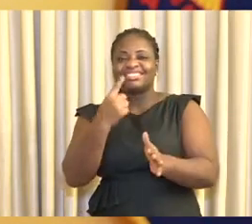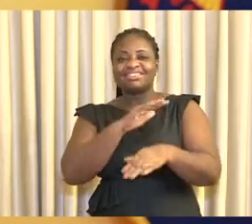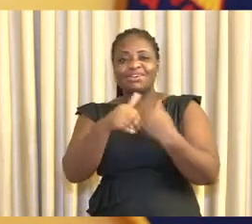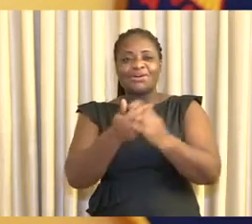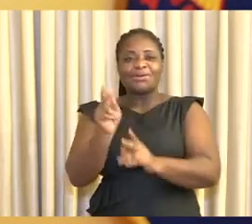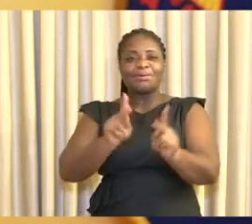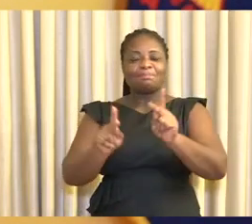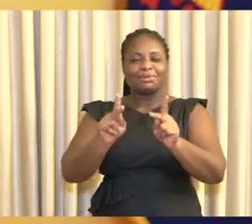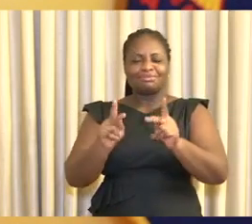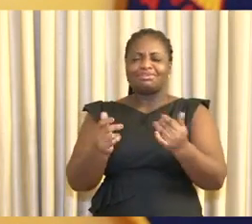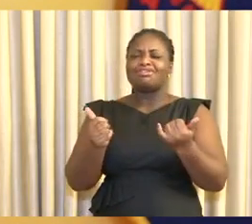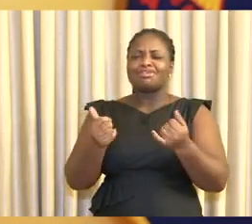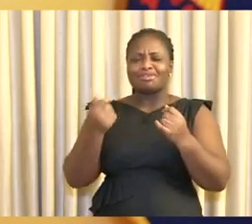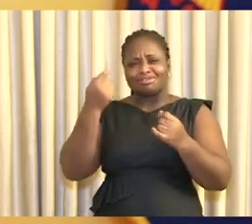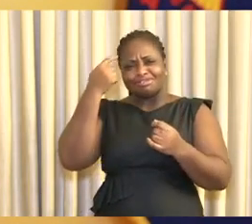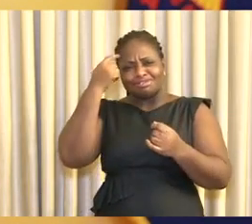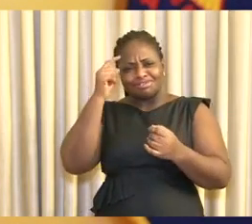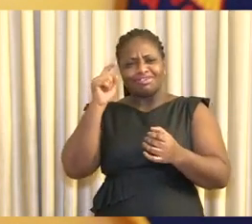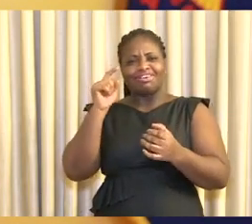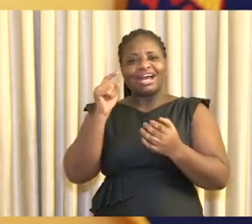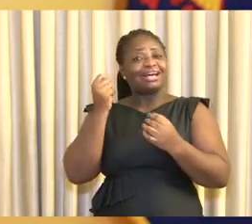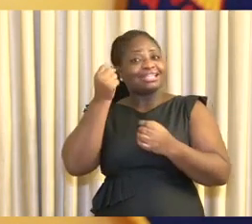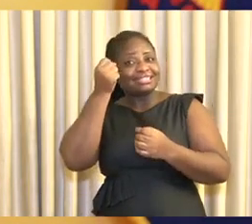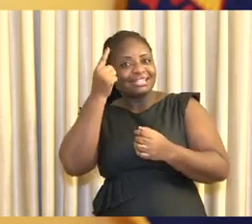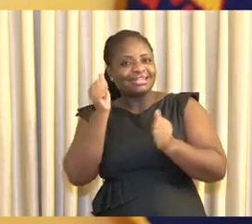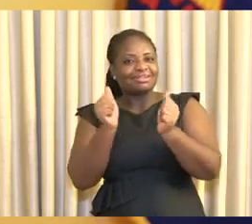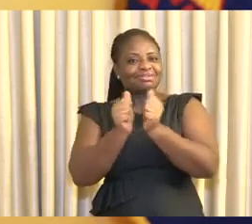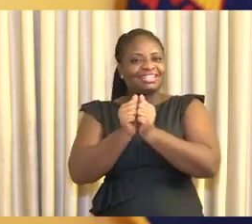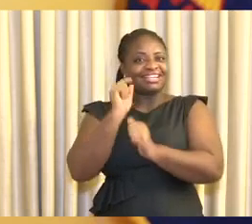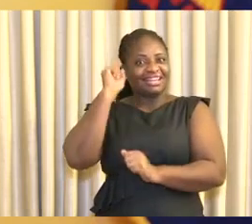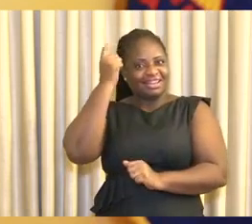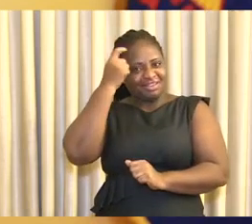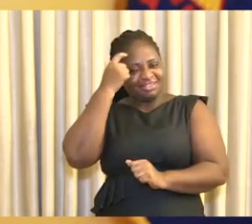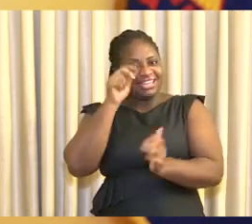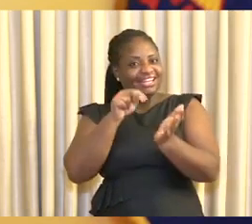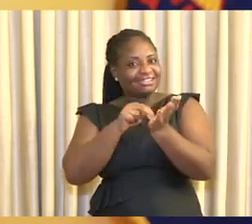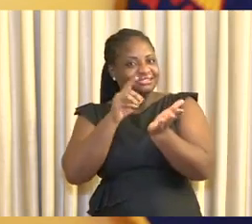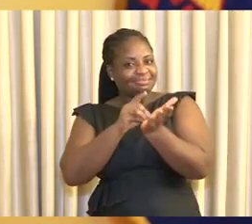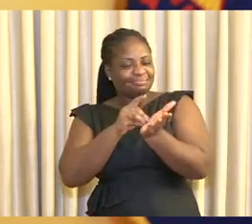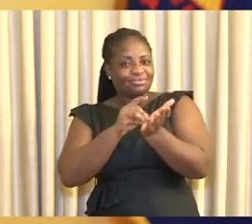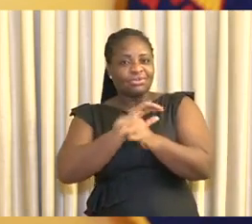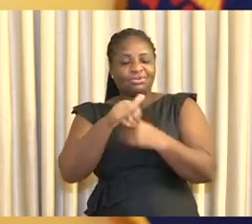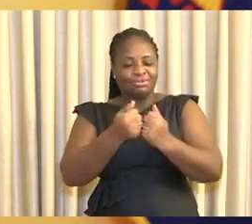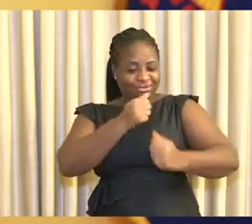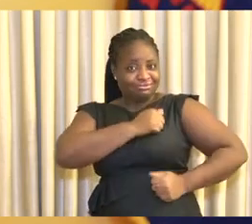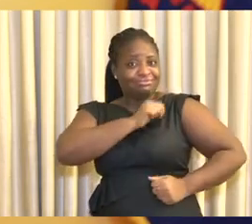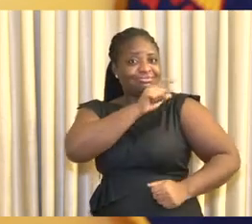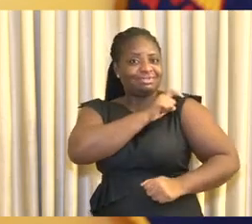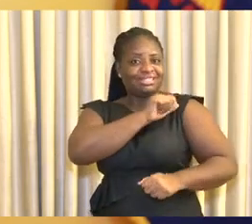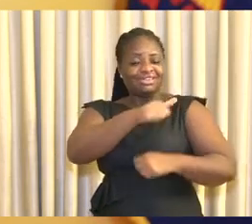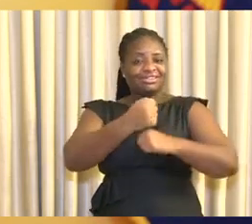for bearing with government, all health workers, and with members of our security services